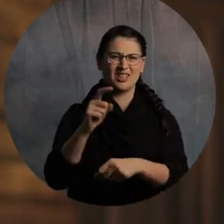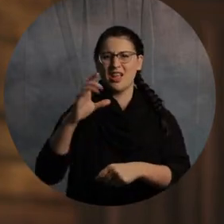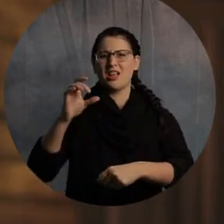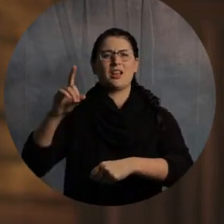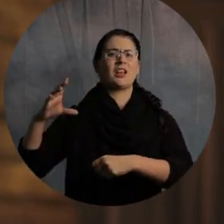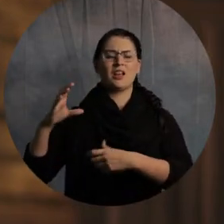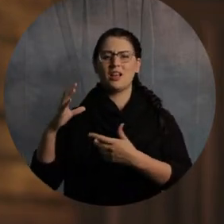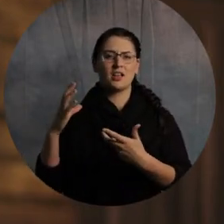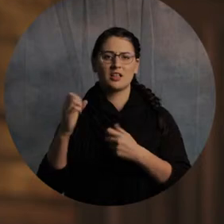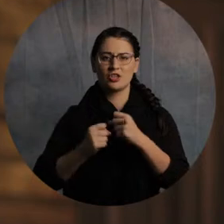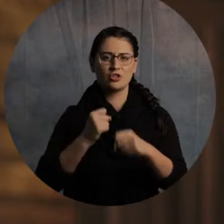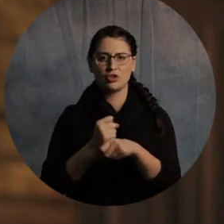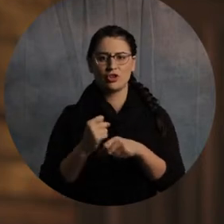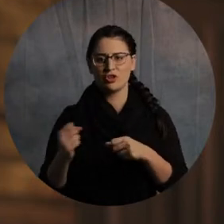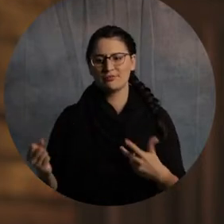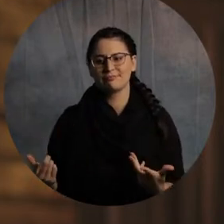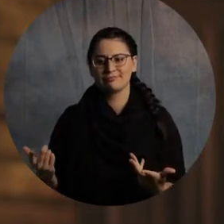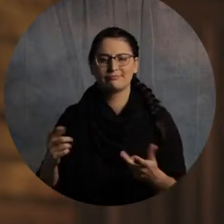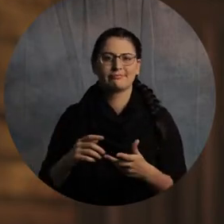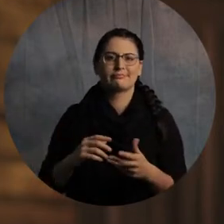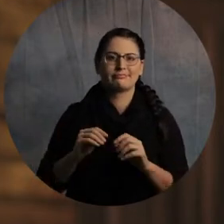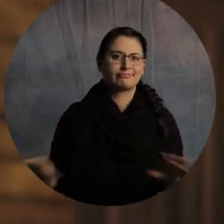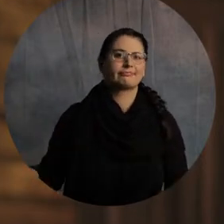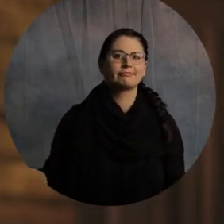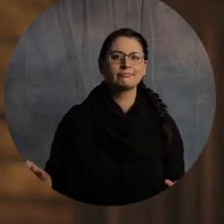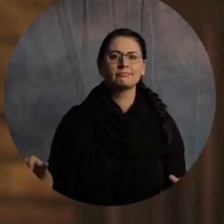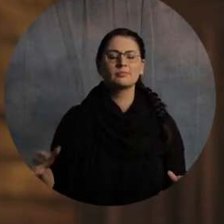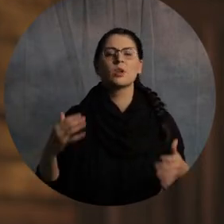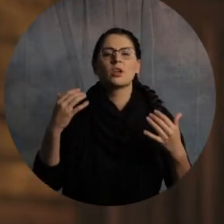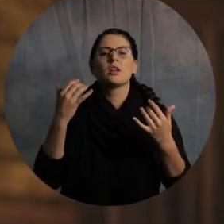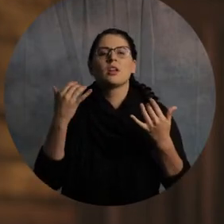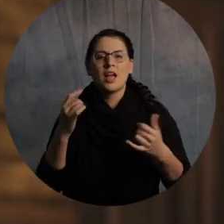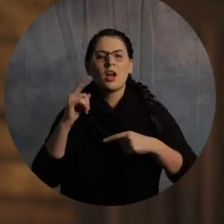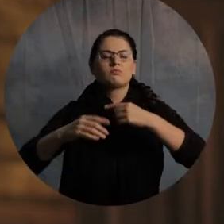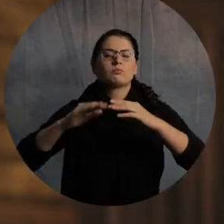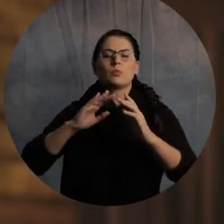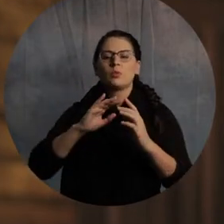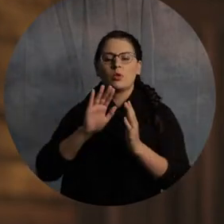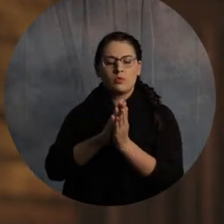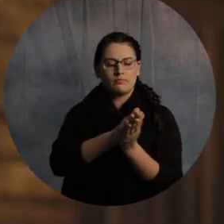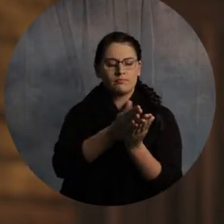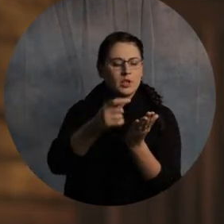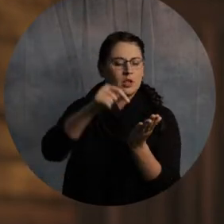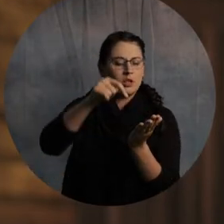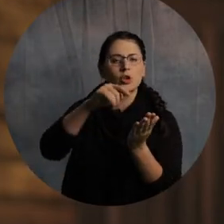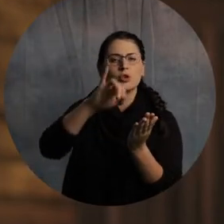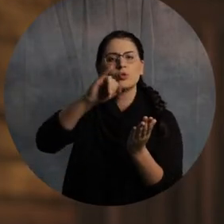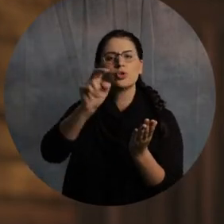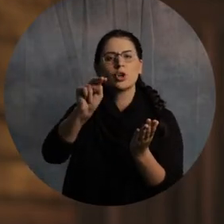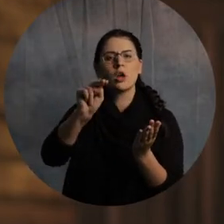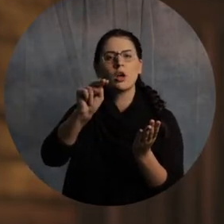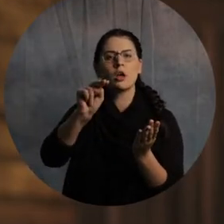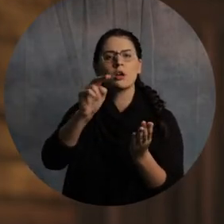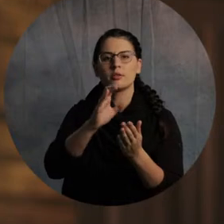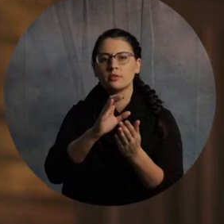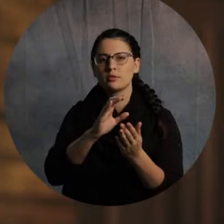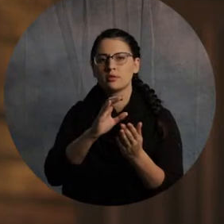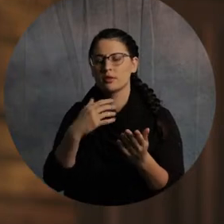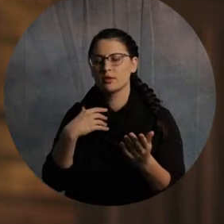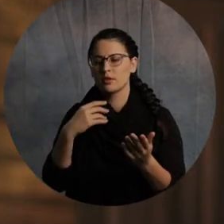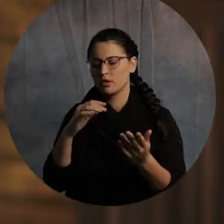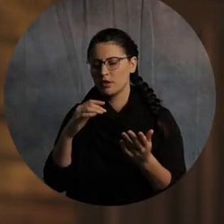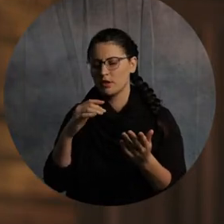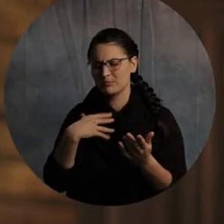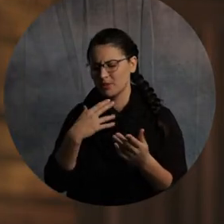So, if you've got your Bible now, fast forward to John chapter 15. This is where Jonathan, whenever I'm, you I'm not good with names,